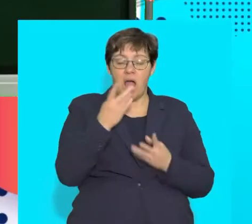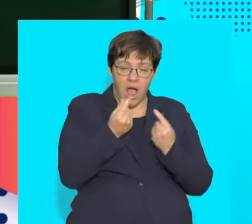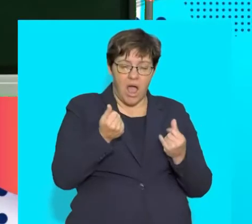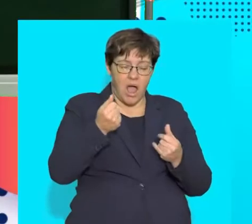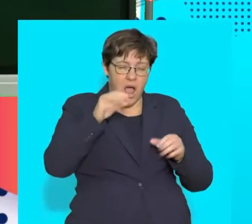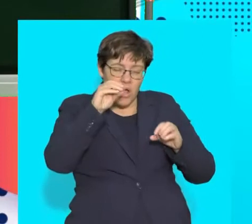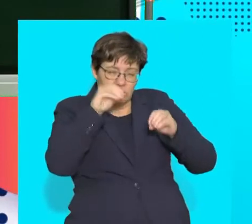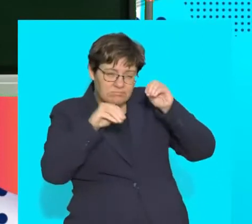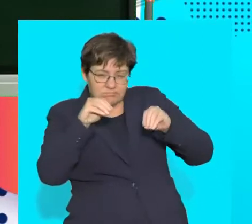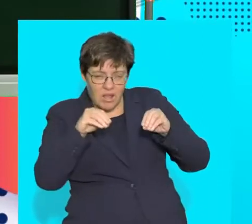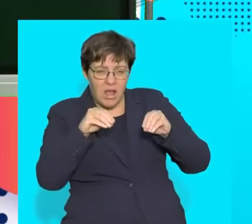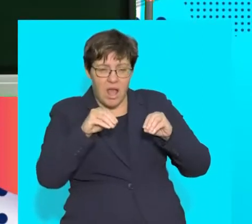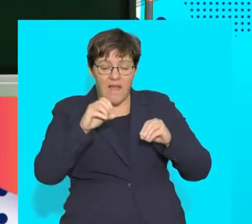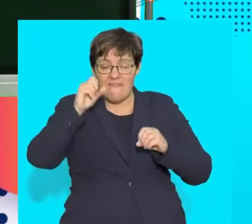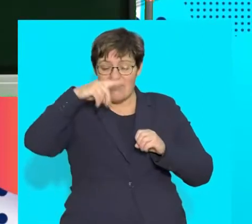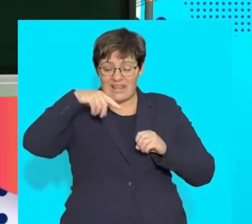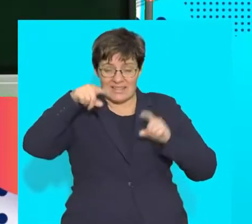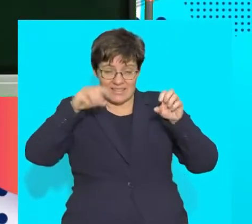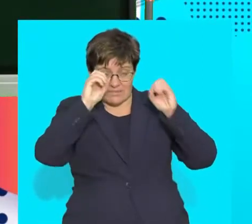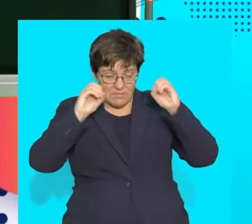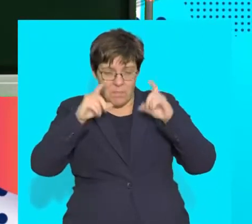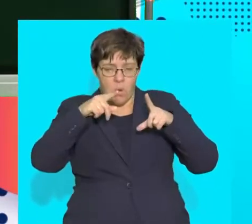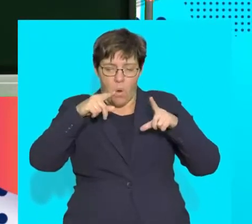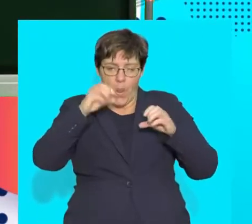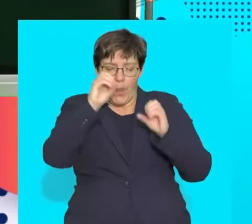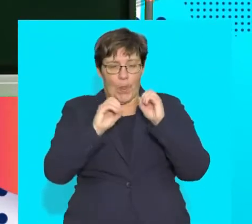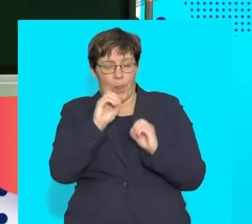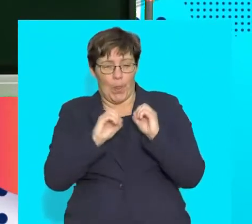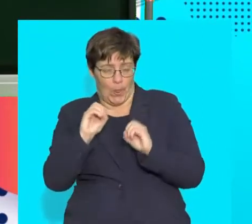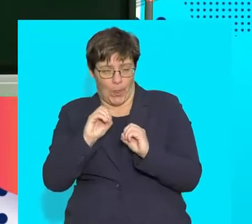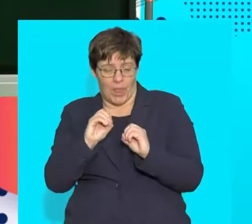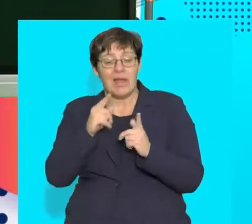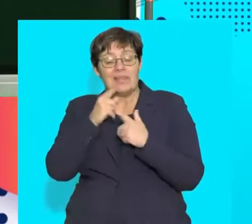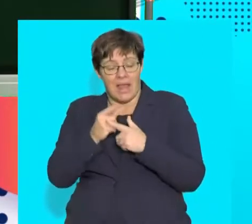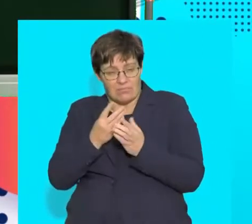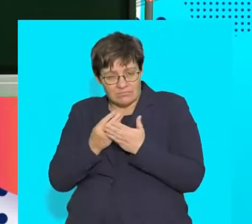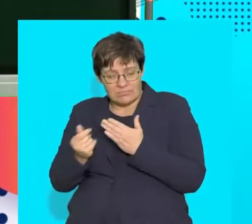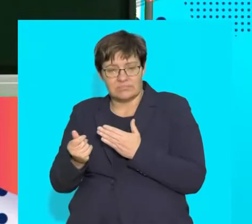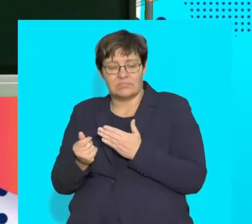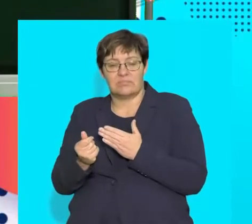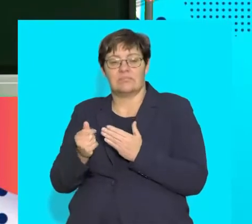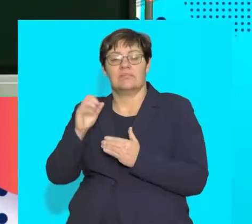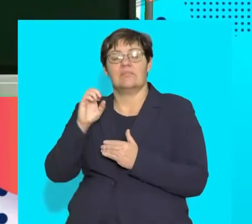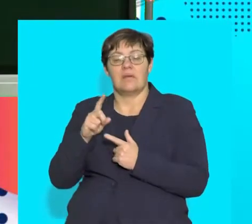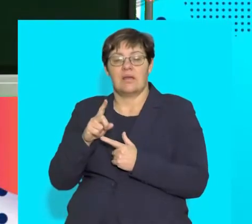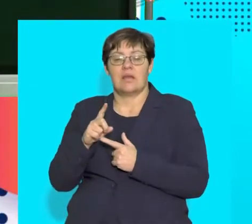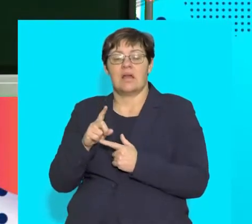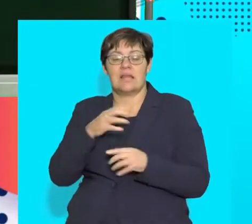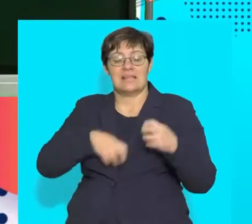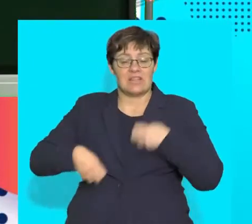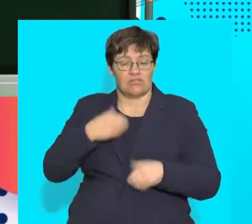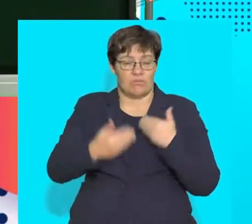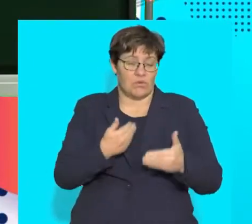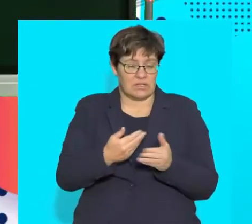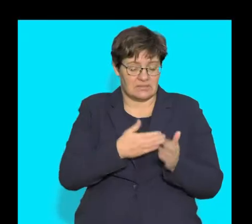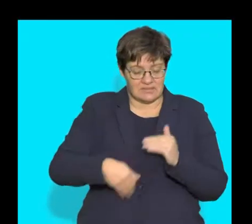break down the larger fat molecules into smaller molecules, which then undergo the enzymatic digestion